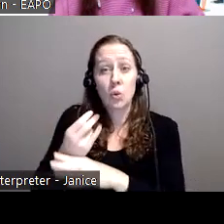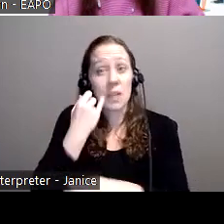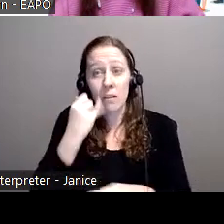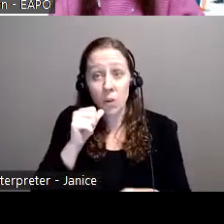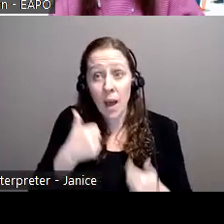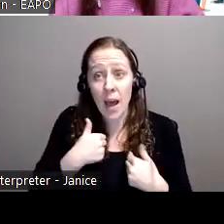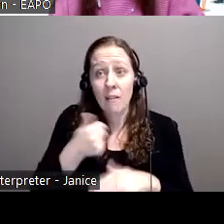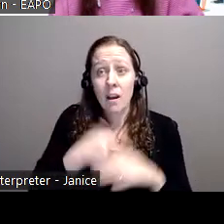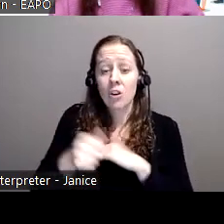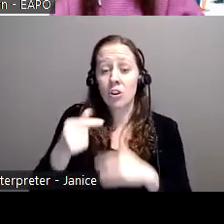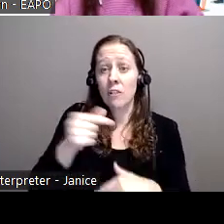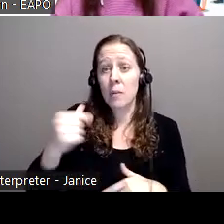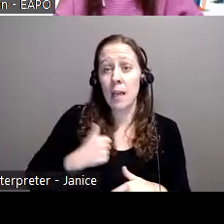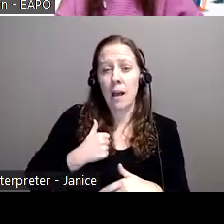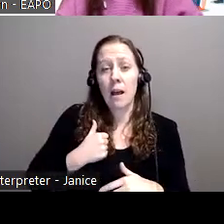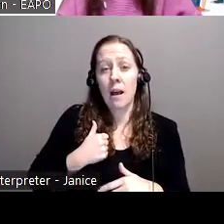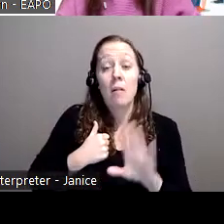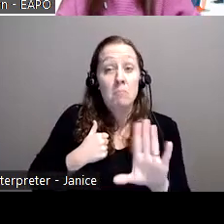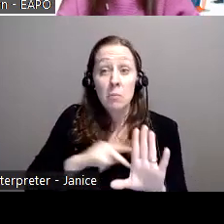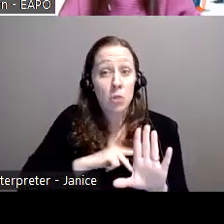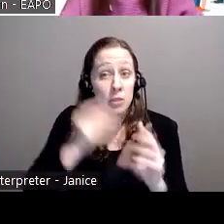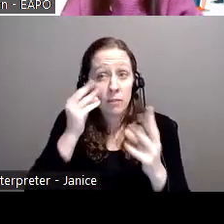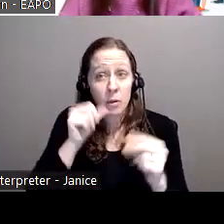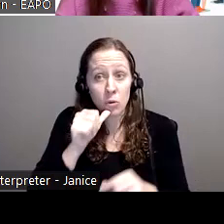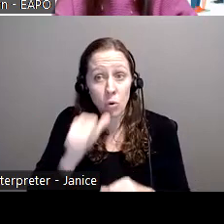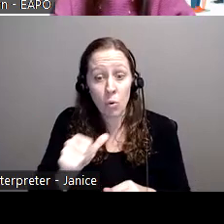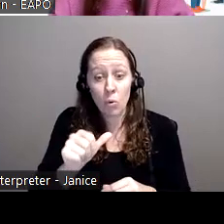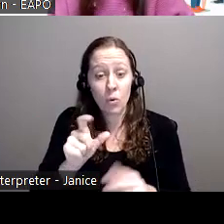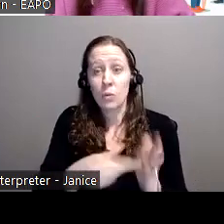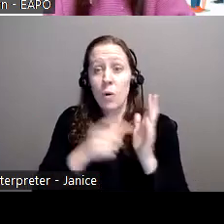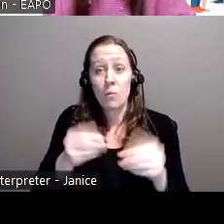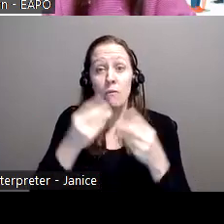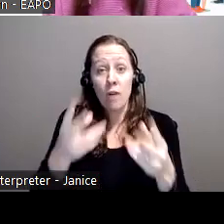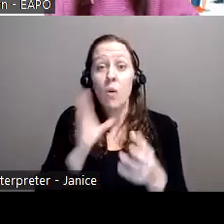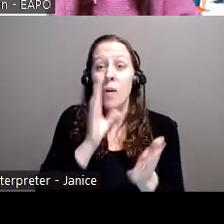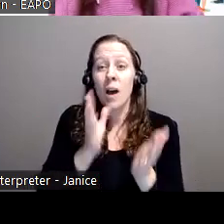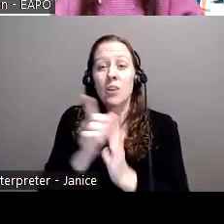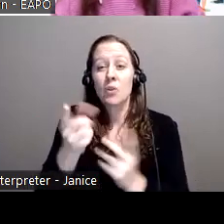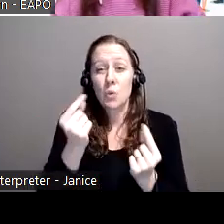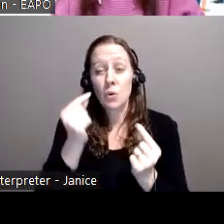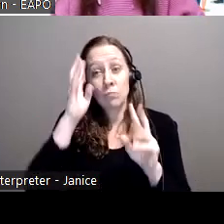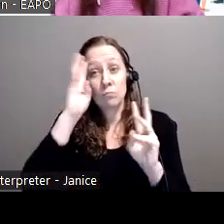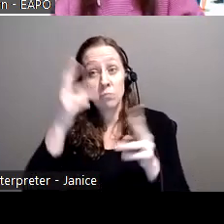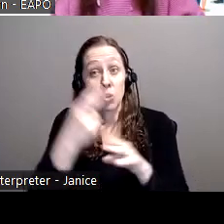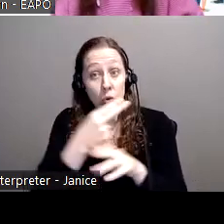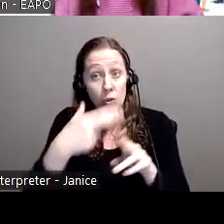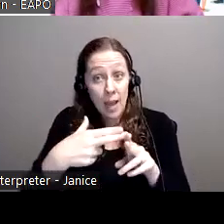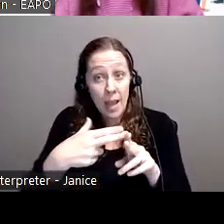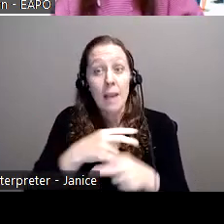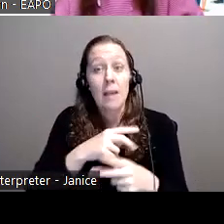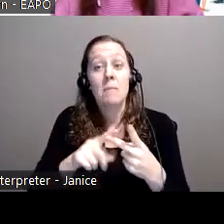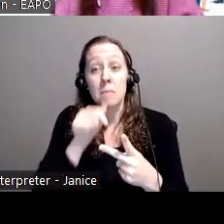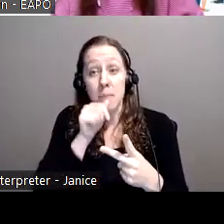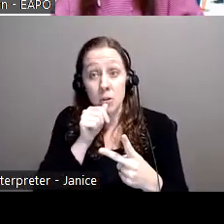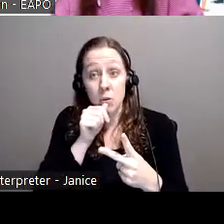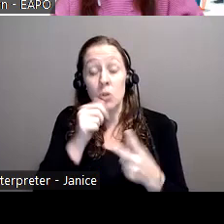it asks for, it won't even ask for personal information. It'll ask you to create a username and a password. And once that's done, you'll be able to